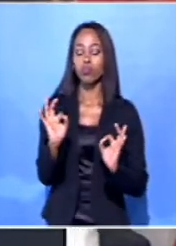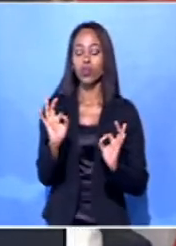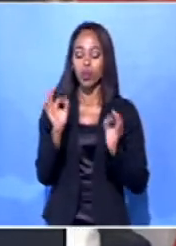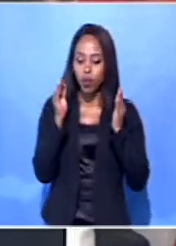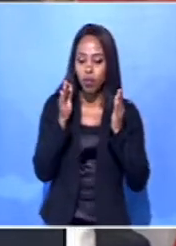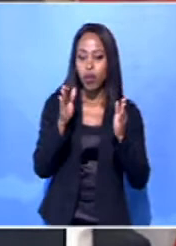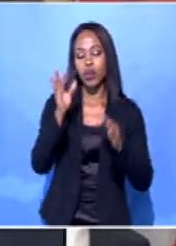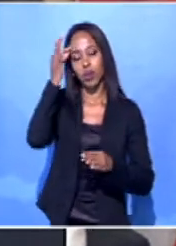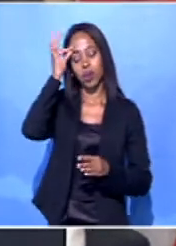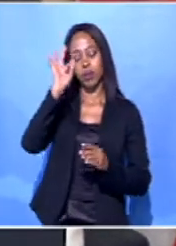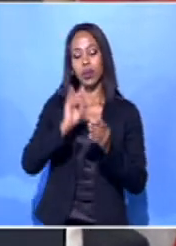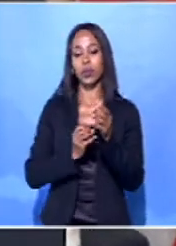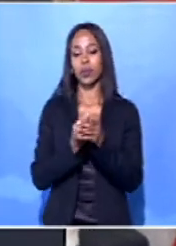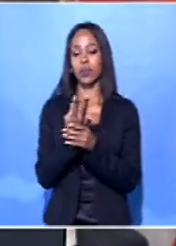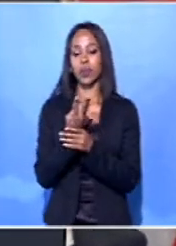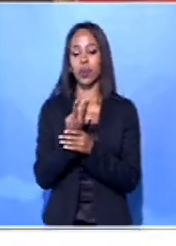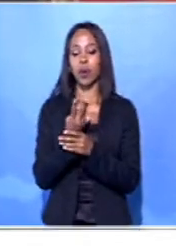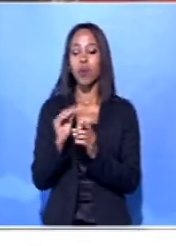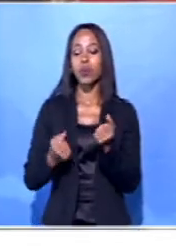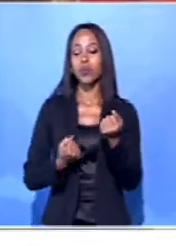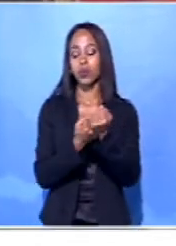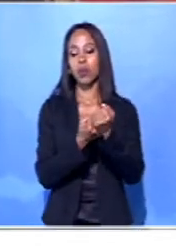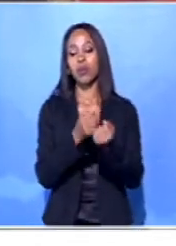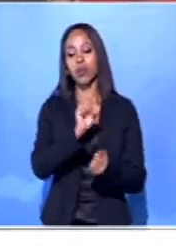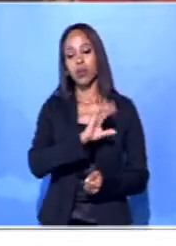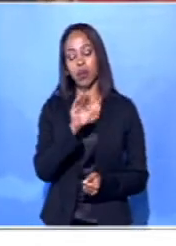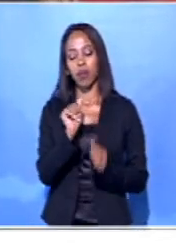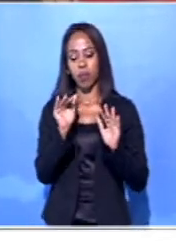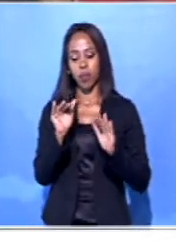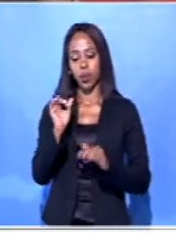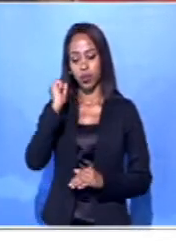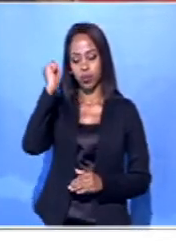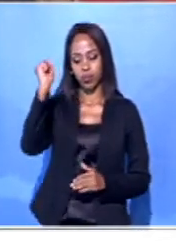who will stand for all South Africans. Power to the people.